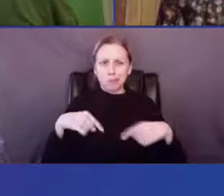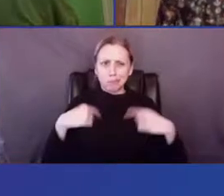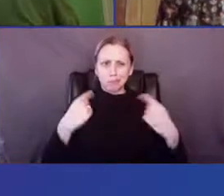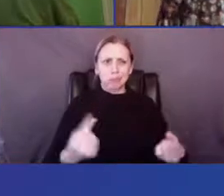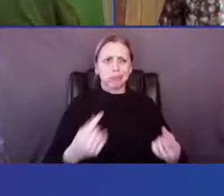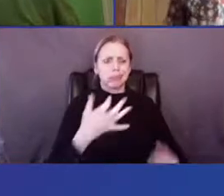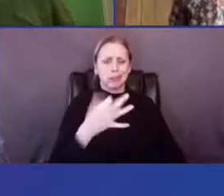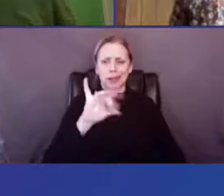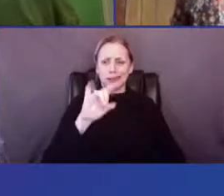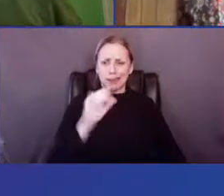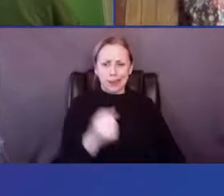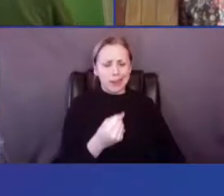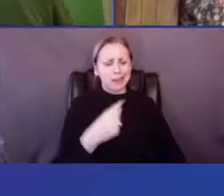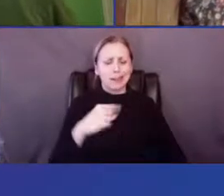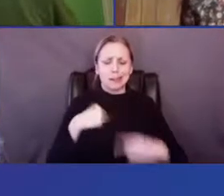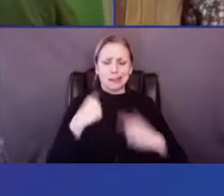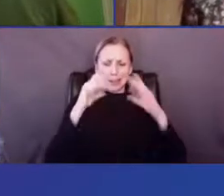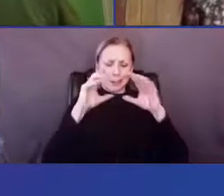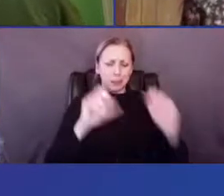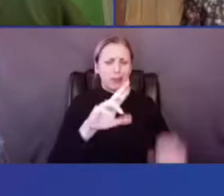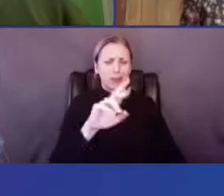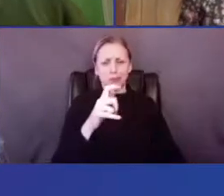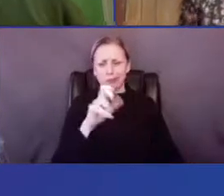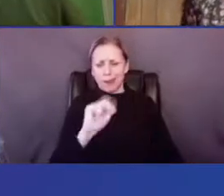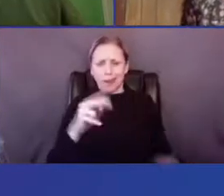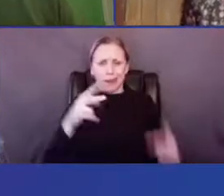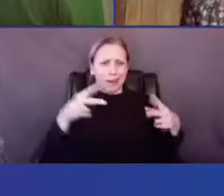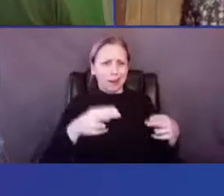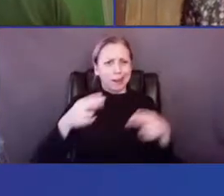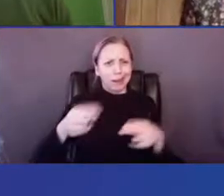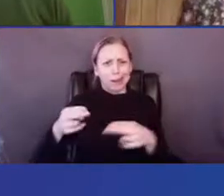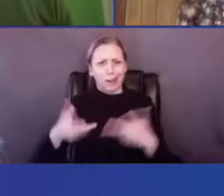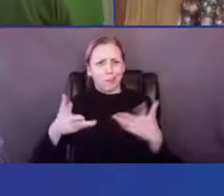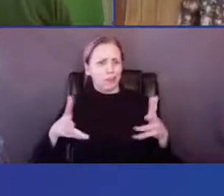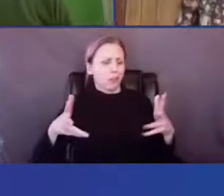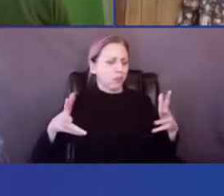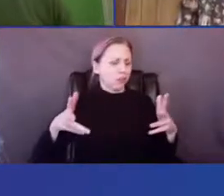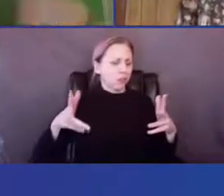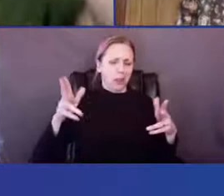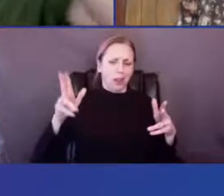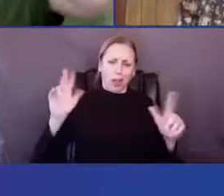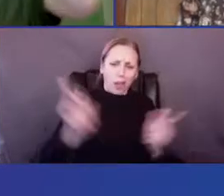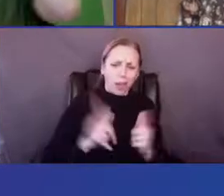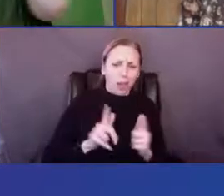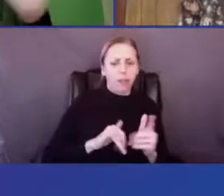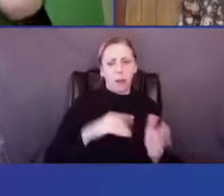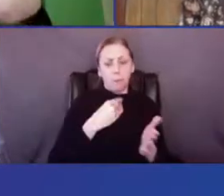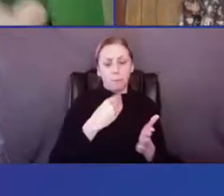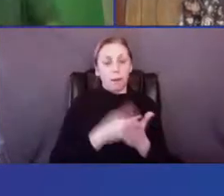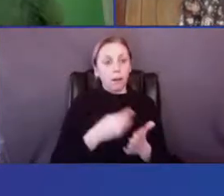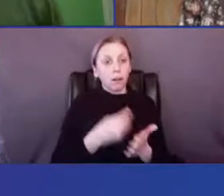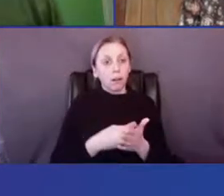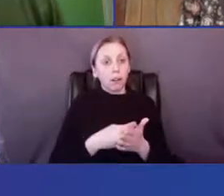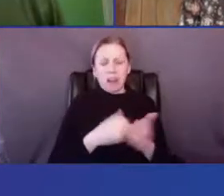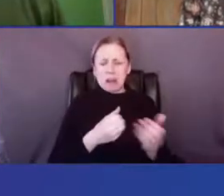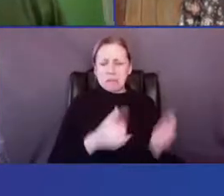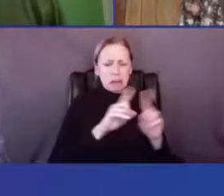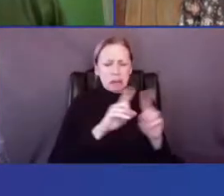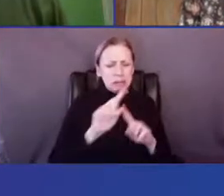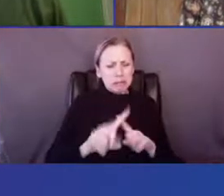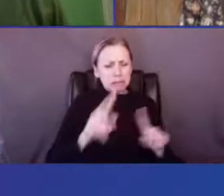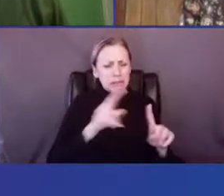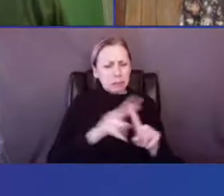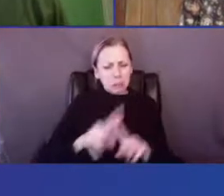80s, since the Reagan cutoffs and all of that. And it's taken various forms over the decades, I think.